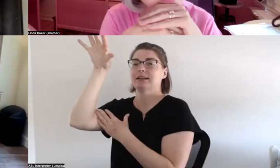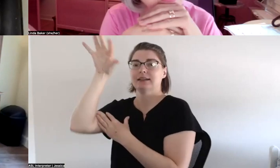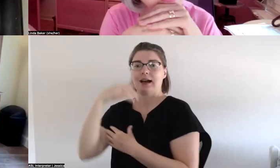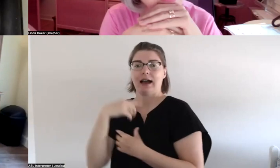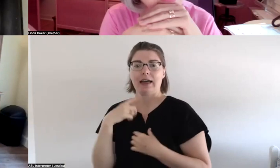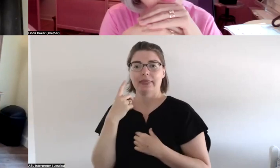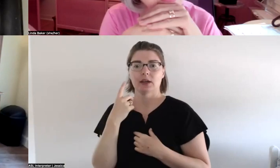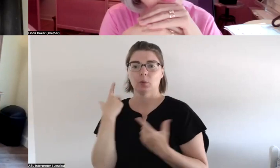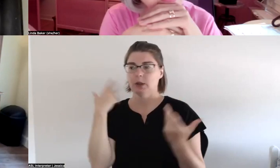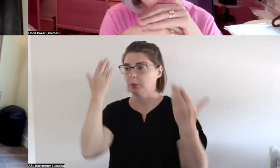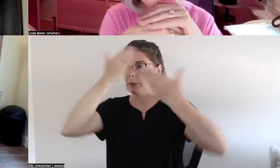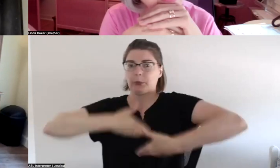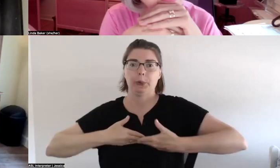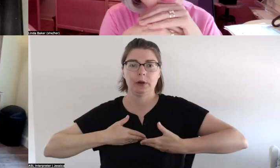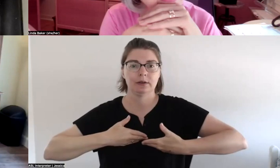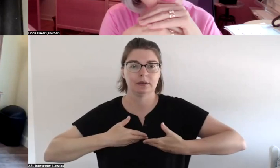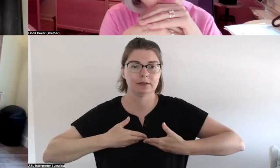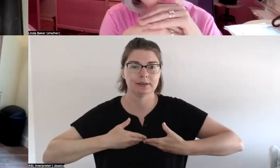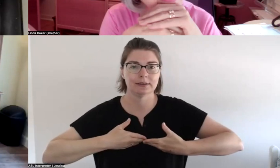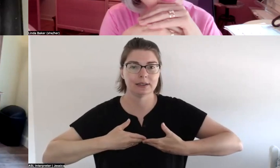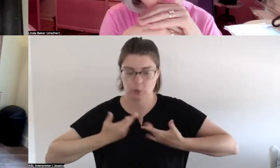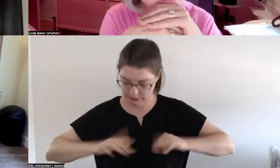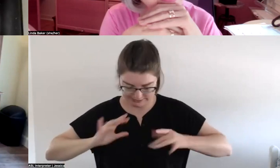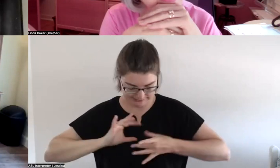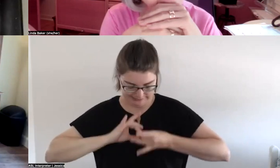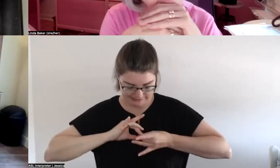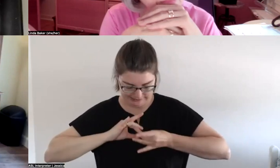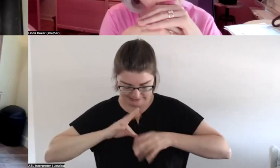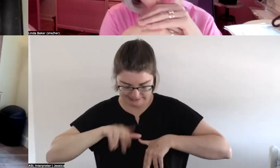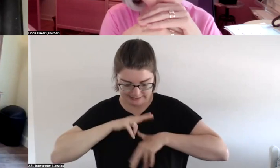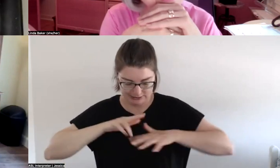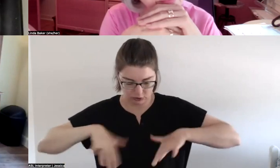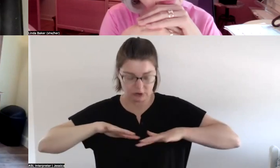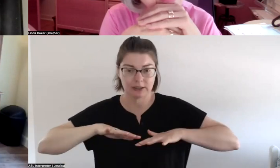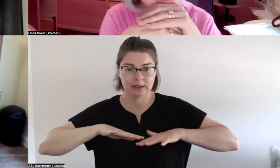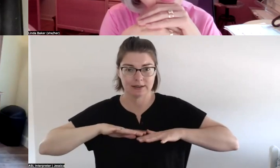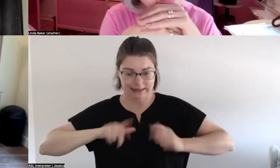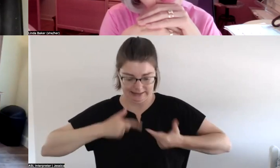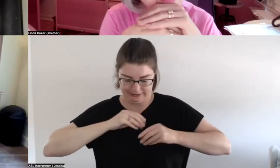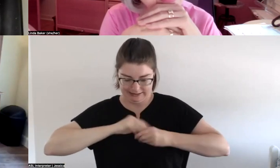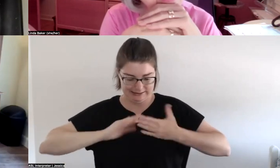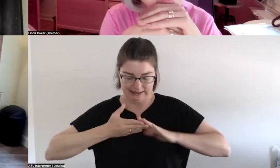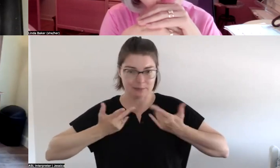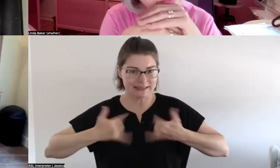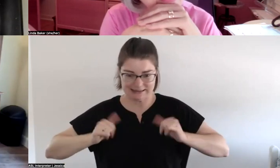see that we're connected to nature even though we're in the city